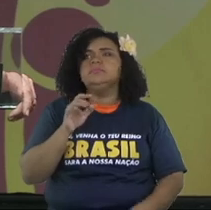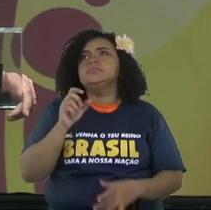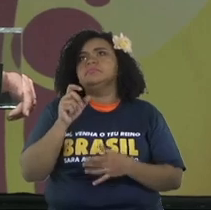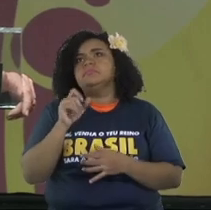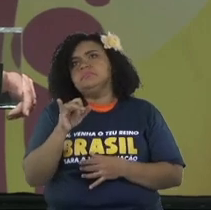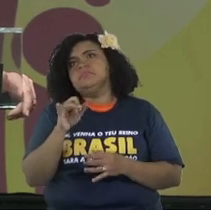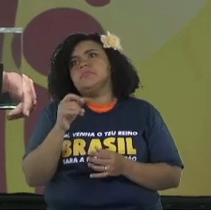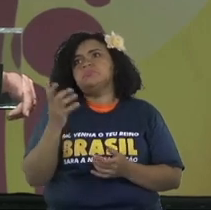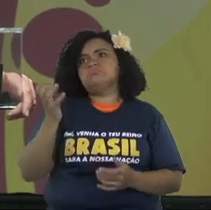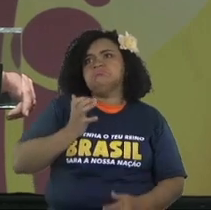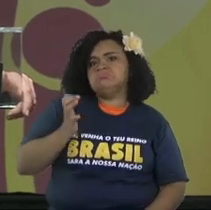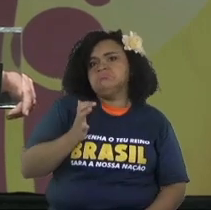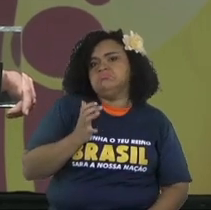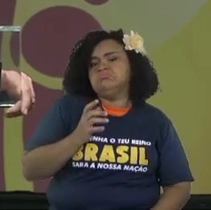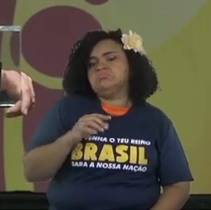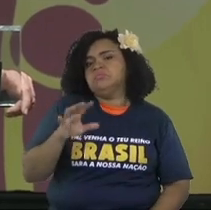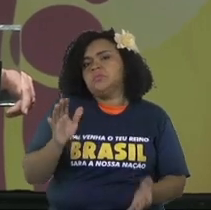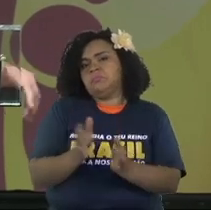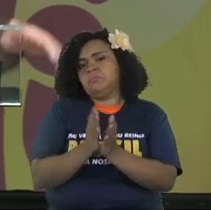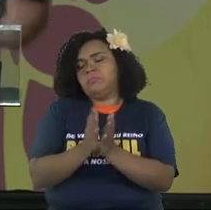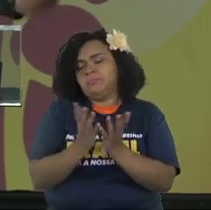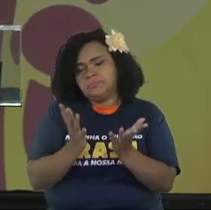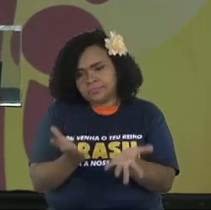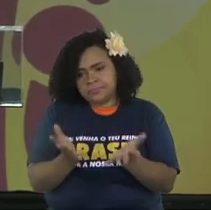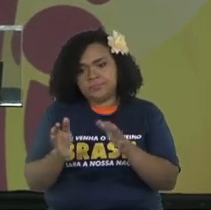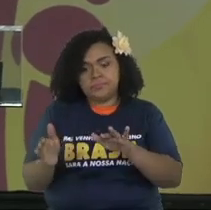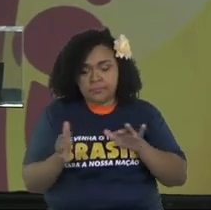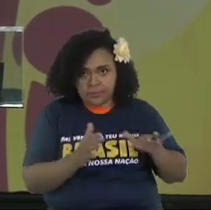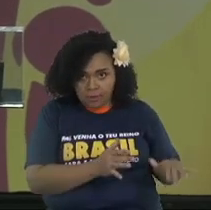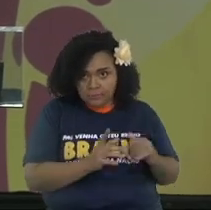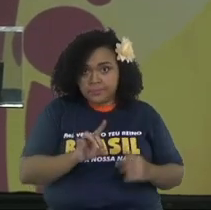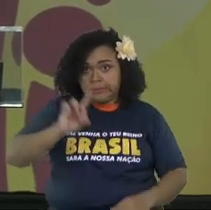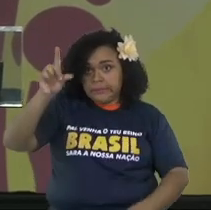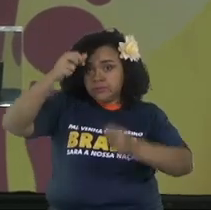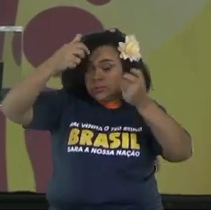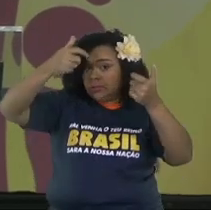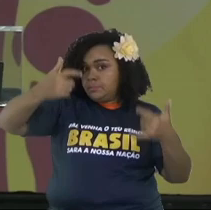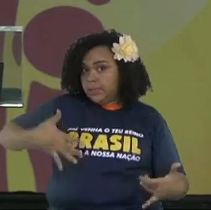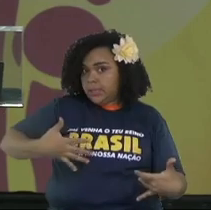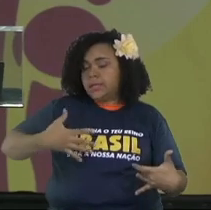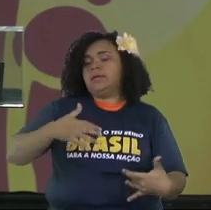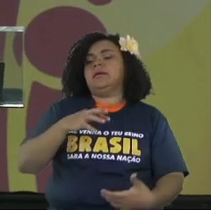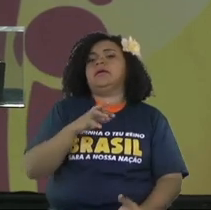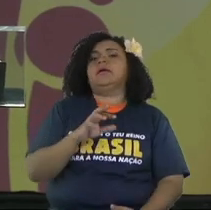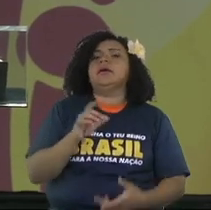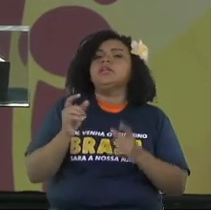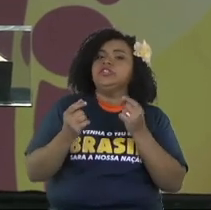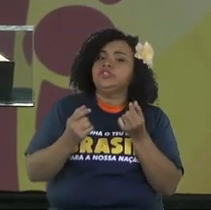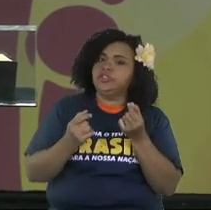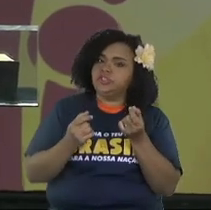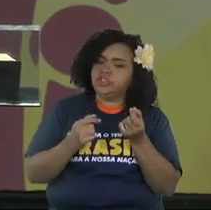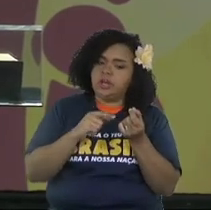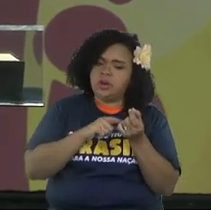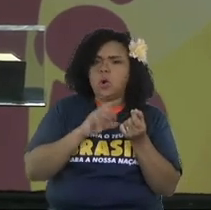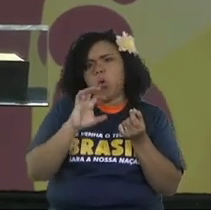We're going to stay here on this earth for about 60 years old with money, but afterwards